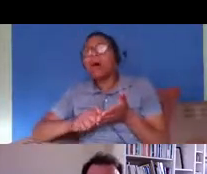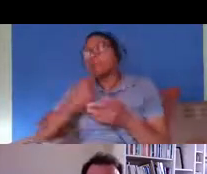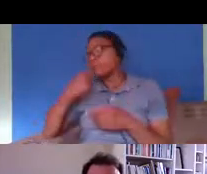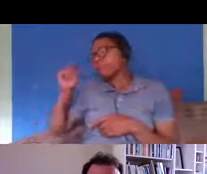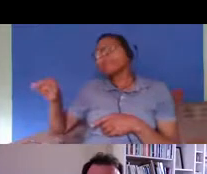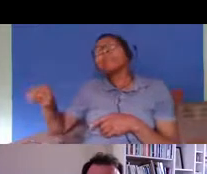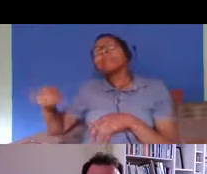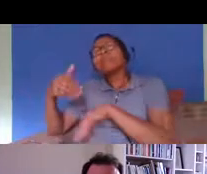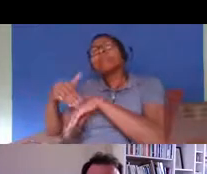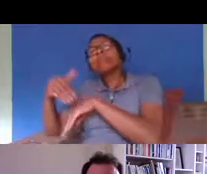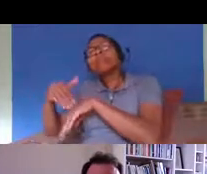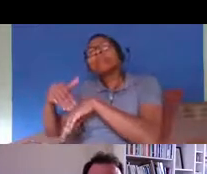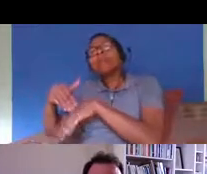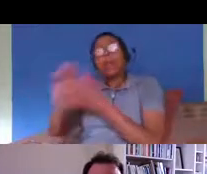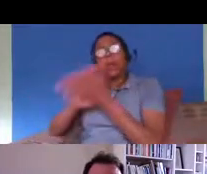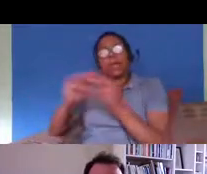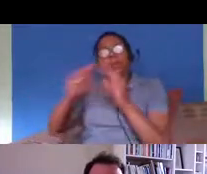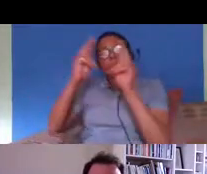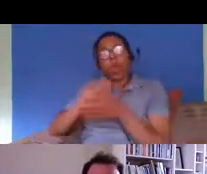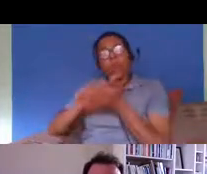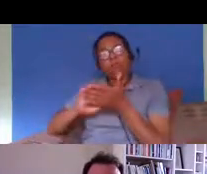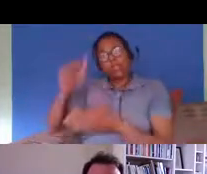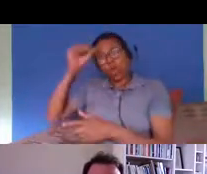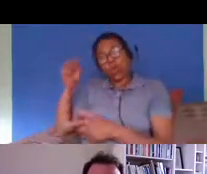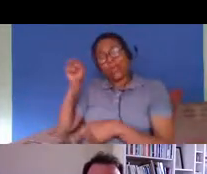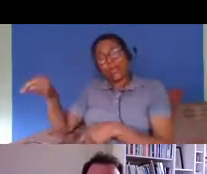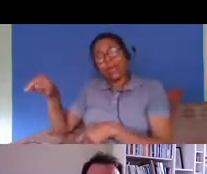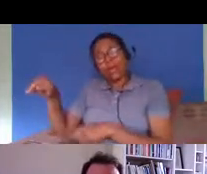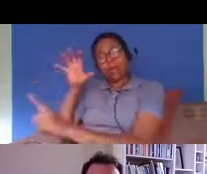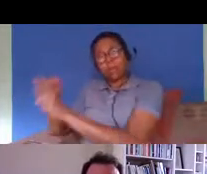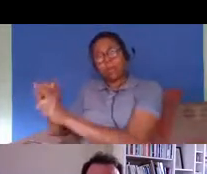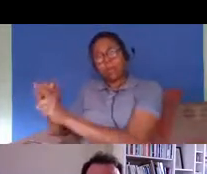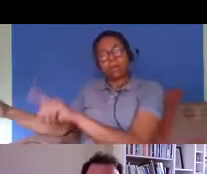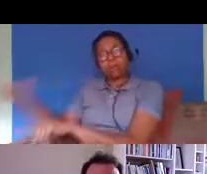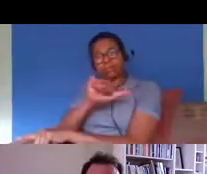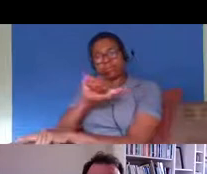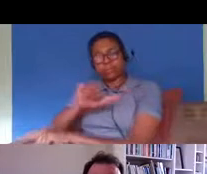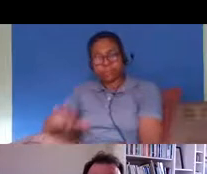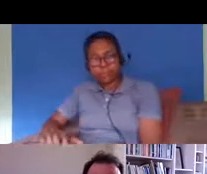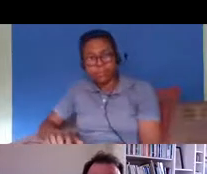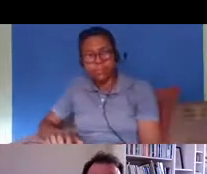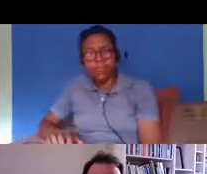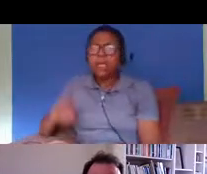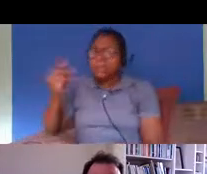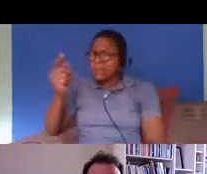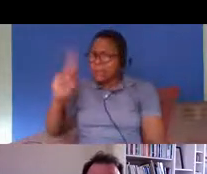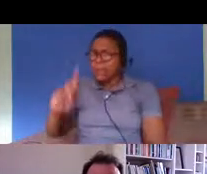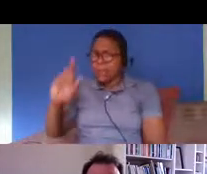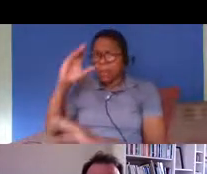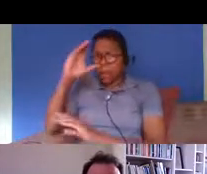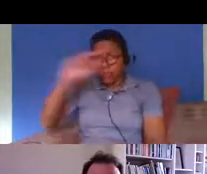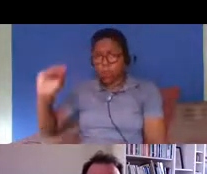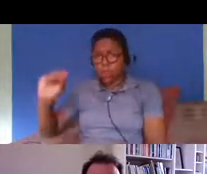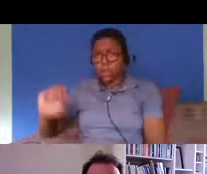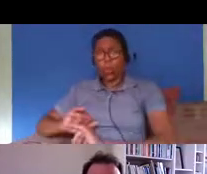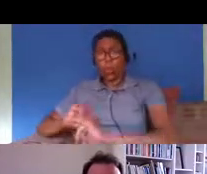victims of crime as well and um there have been some cases of some people who've reported very serious crimes um who've been held